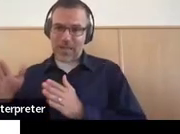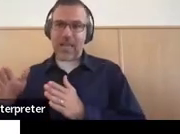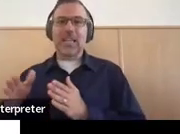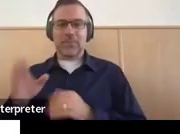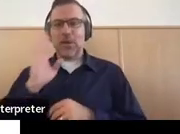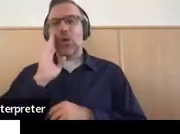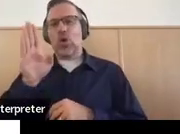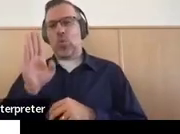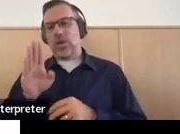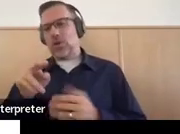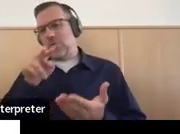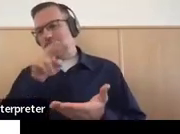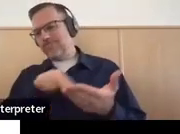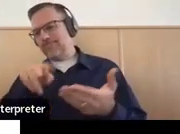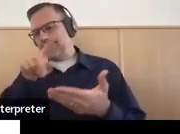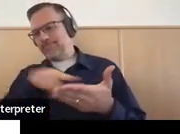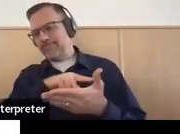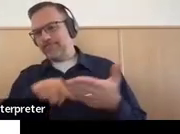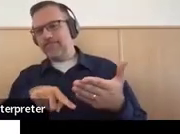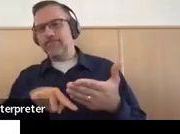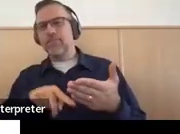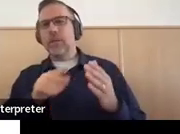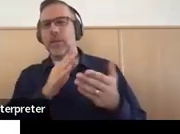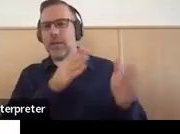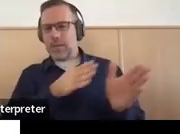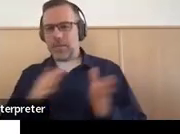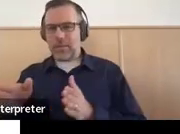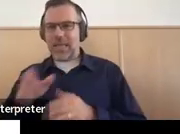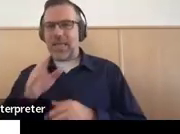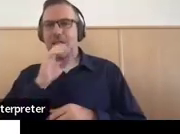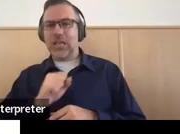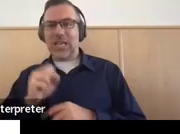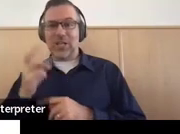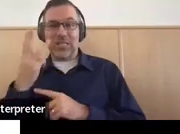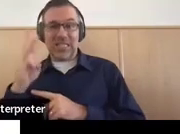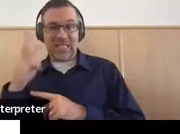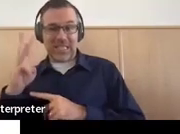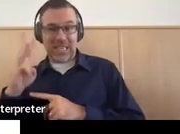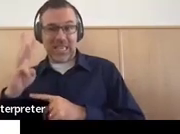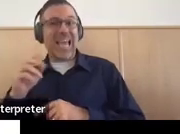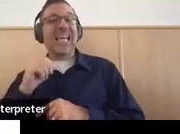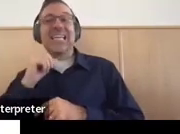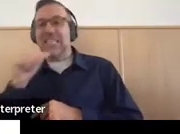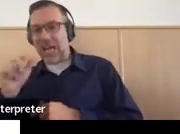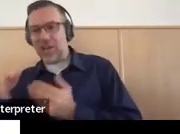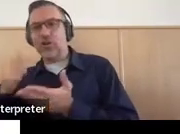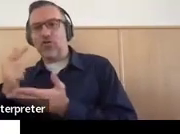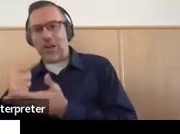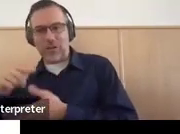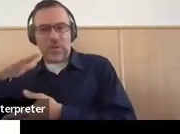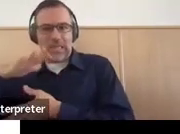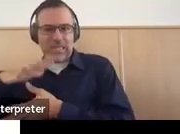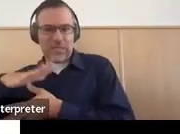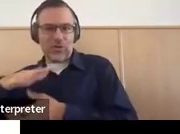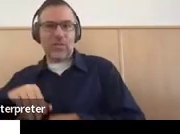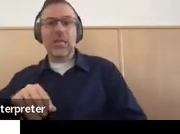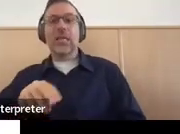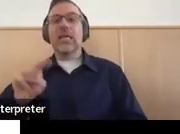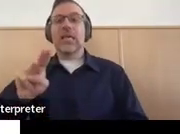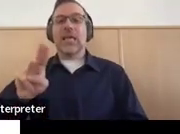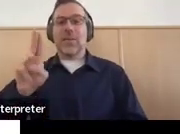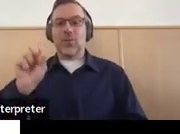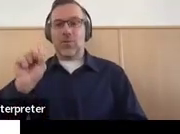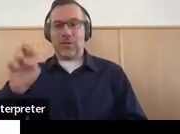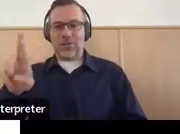teen and not graduating seniors. MUSER, Maine Unified Special Education Regulation, says